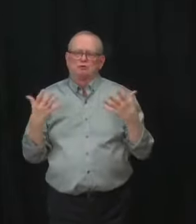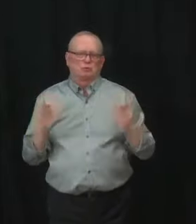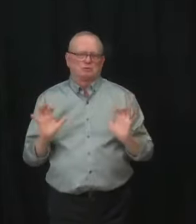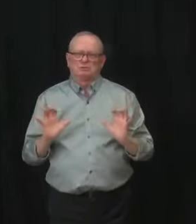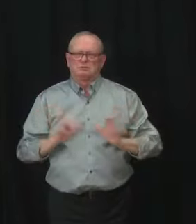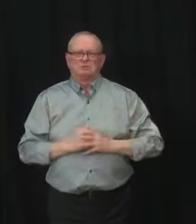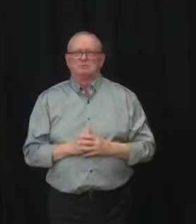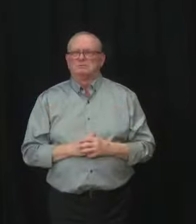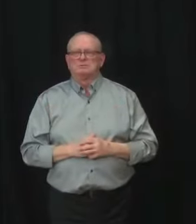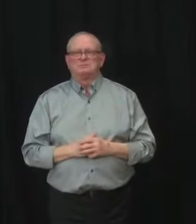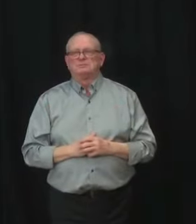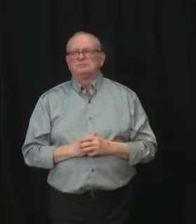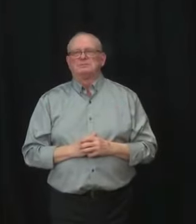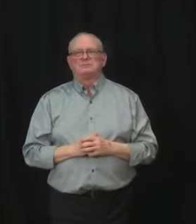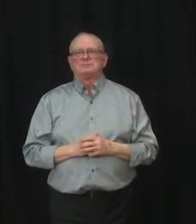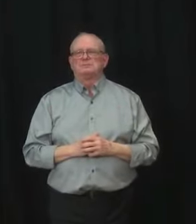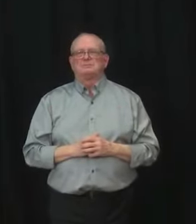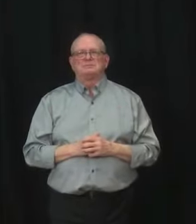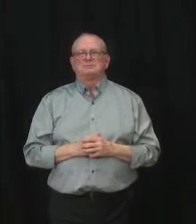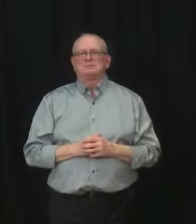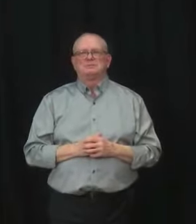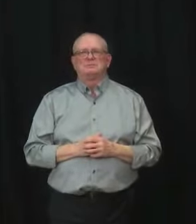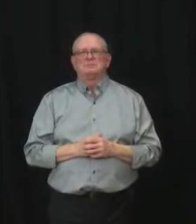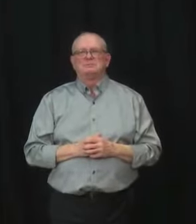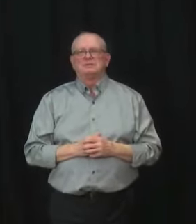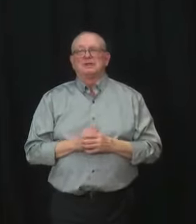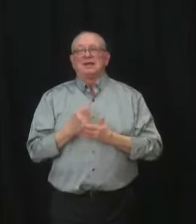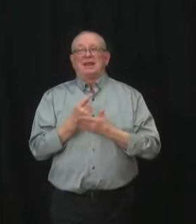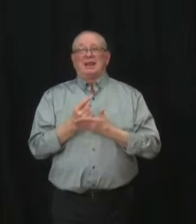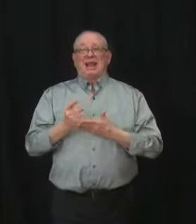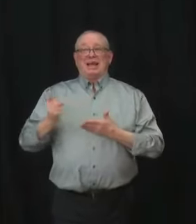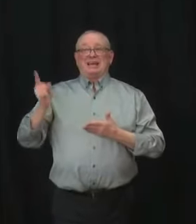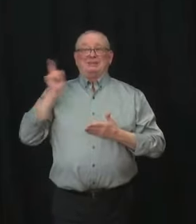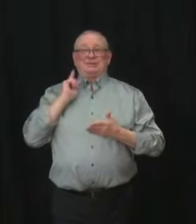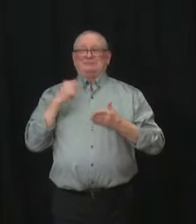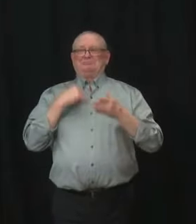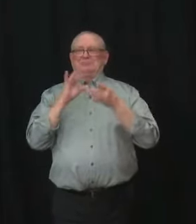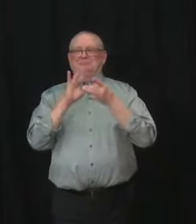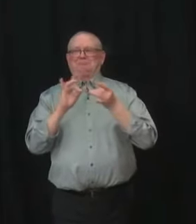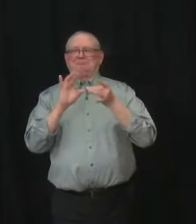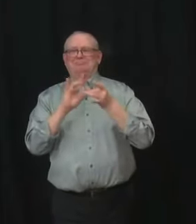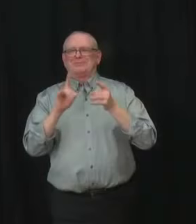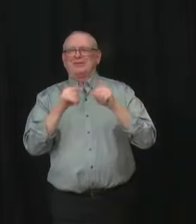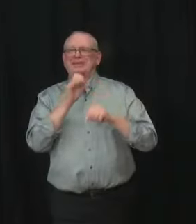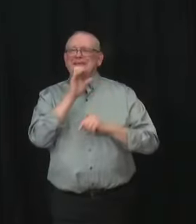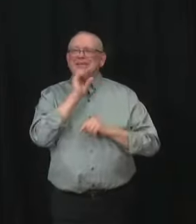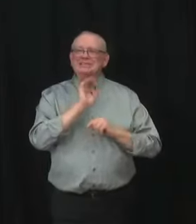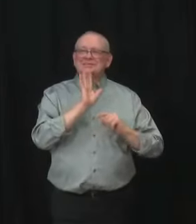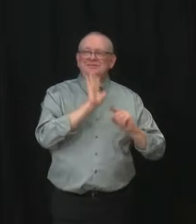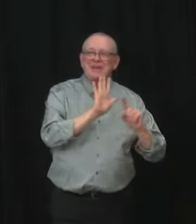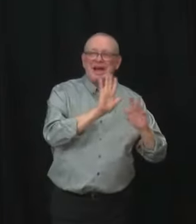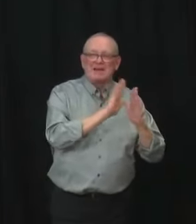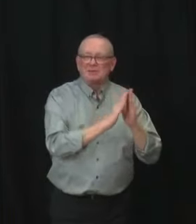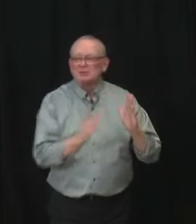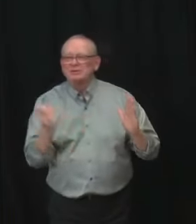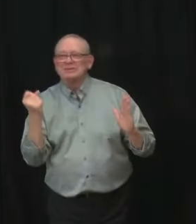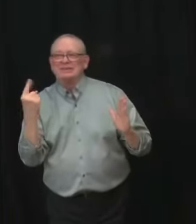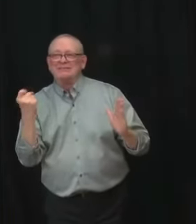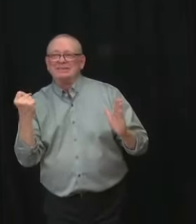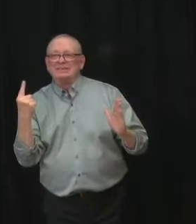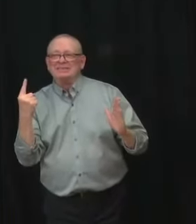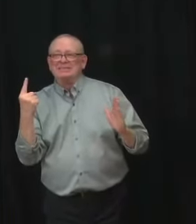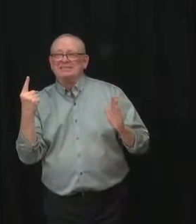Today, I also want to comment on a remark I made last week about hospitalizations in 5 to 11 year olds who had a single dose of vaccine.